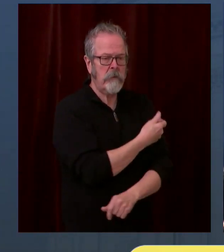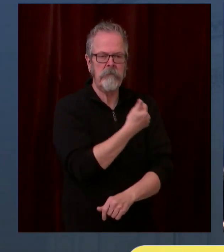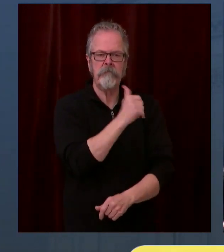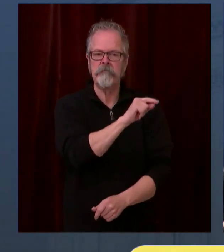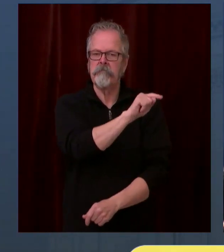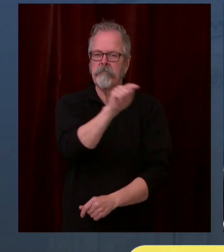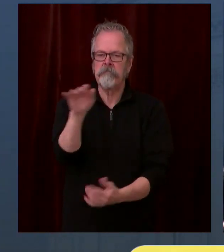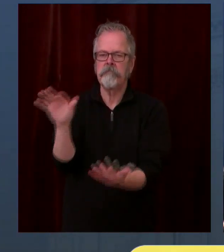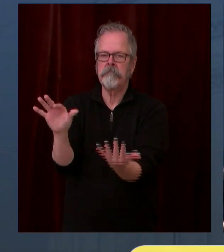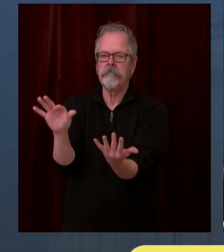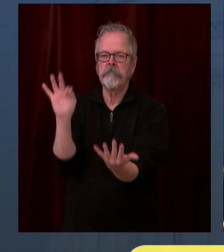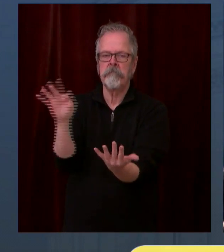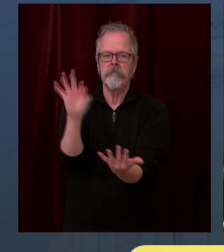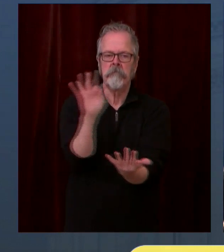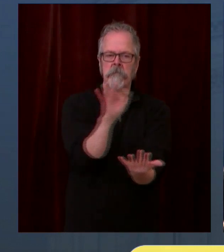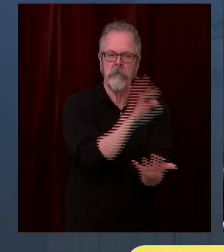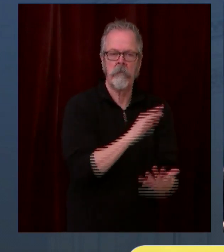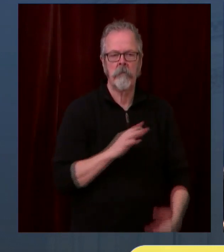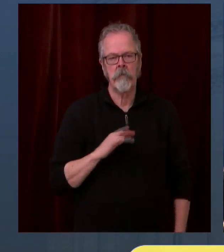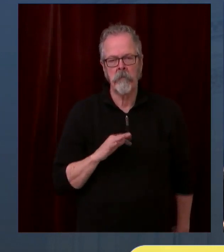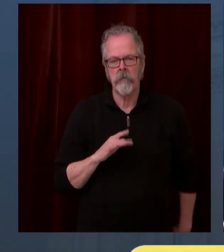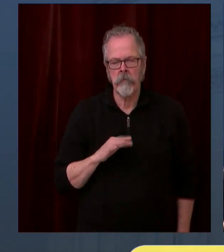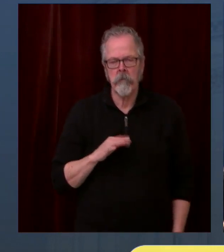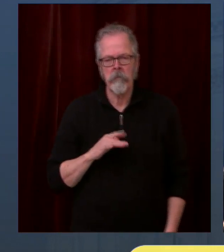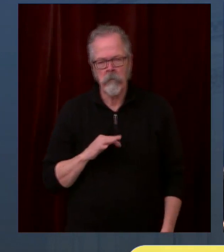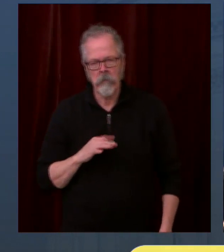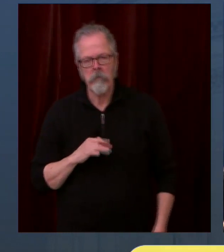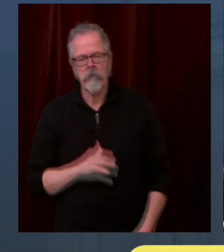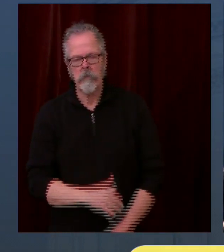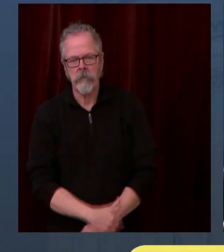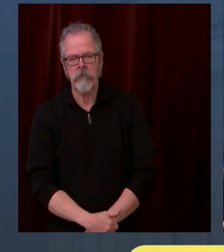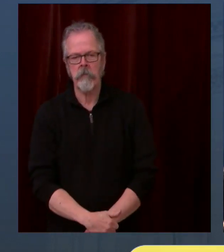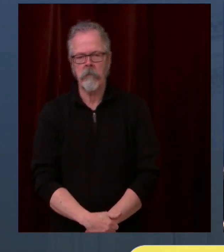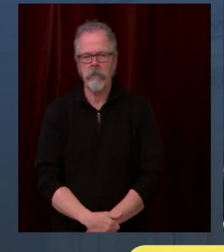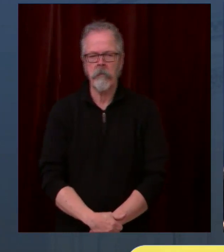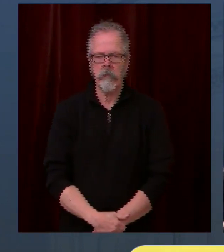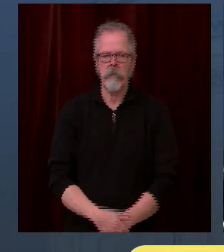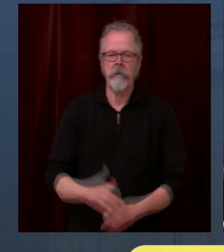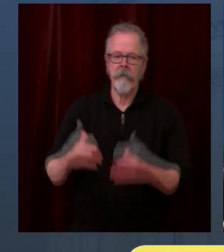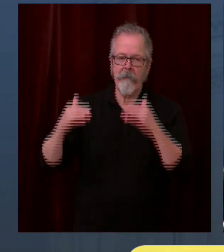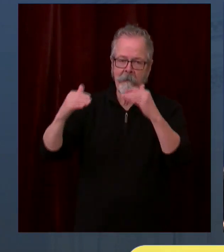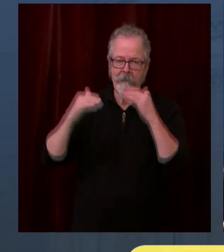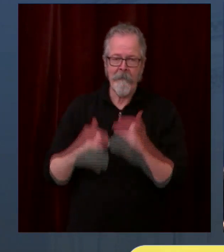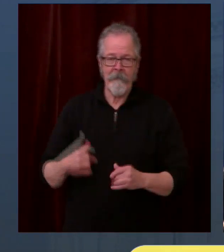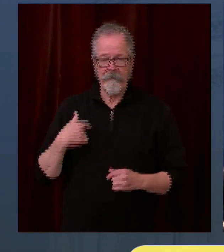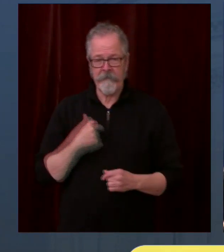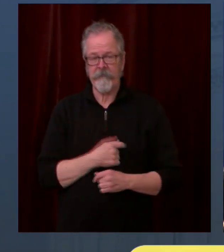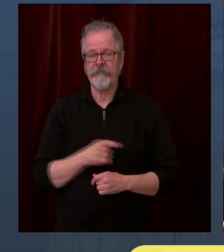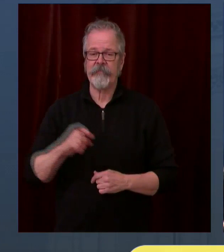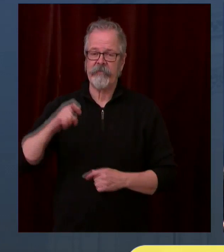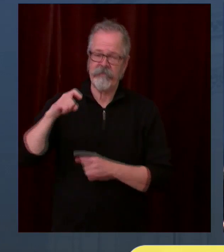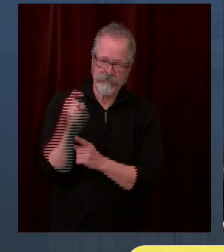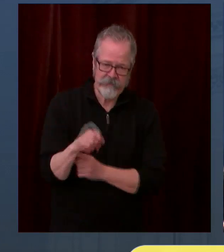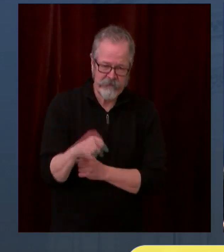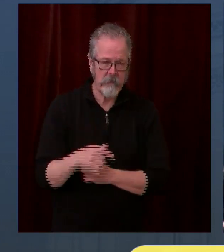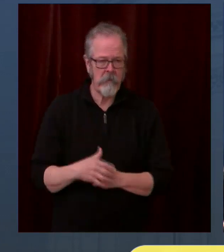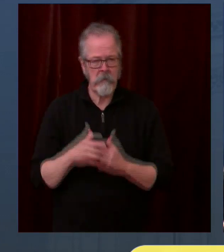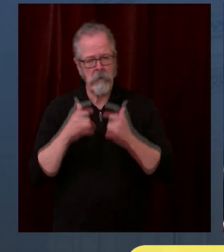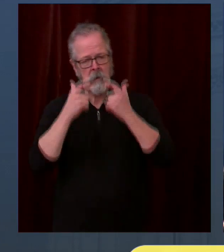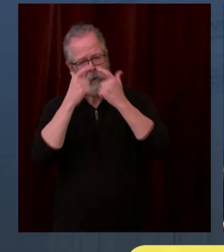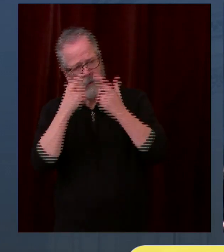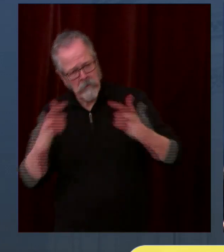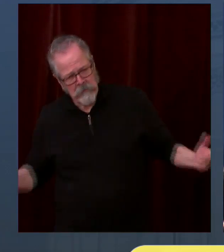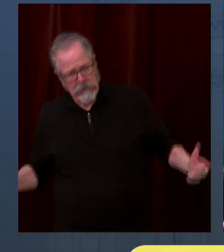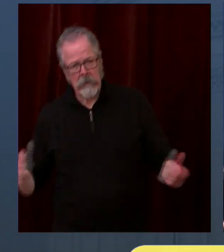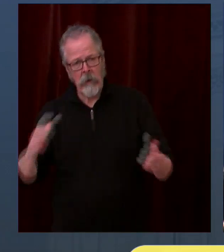little more aspirational for our partners. We've sort of depended on, you know, everybody's independent decision making. Well, that hasn't been good